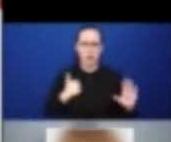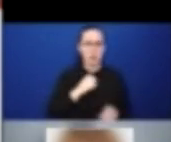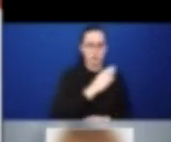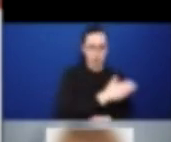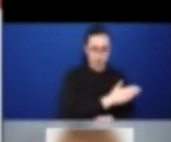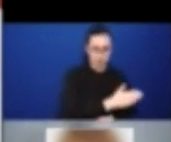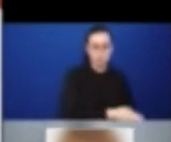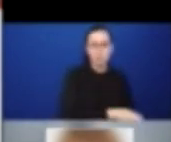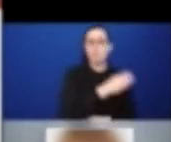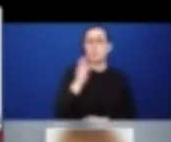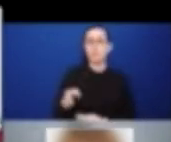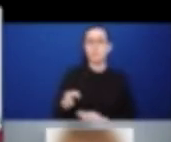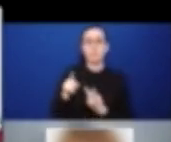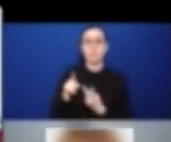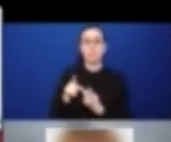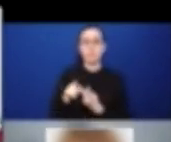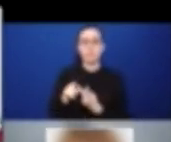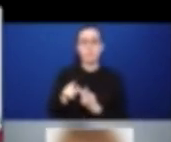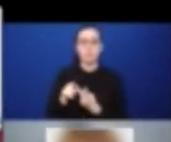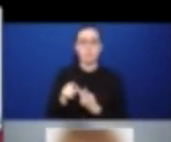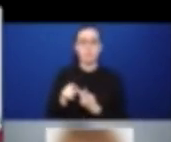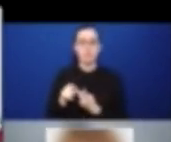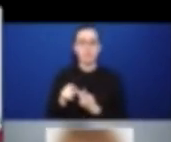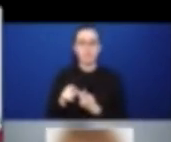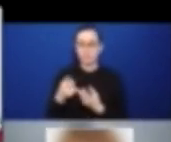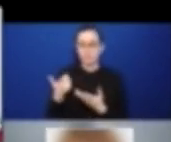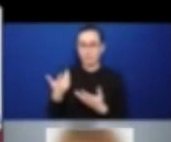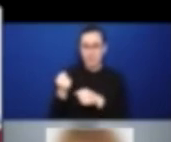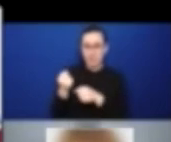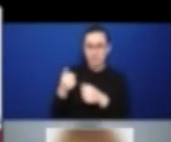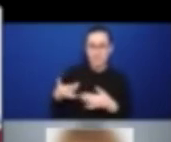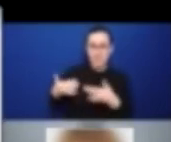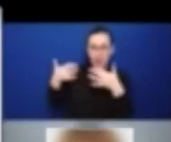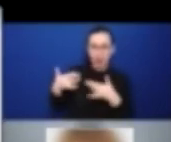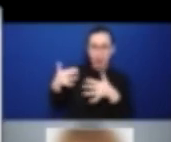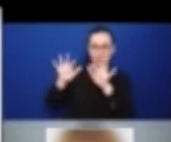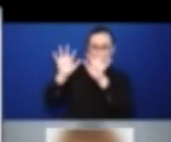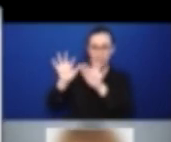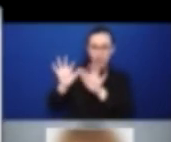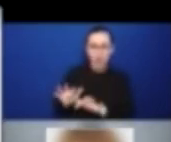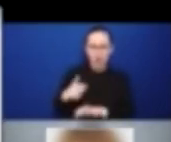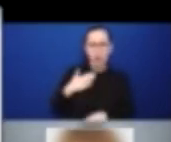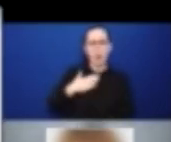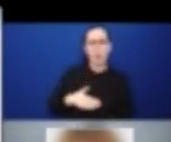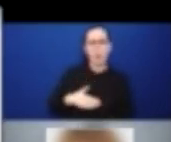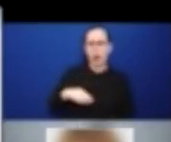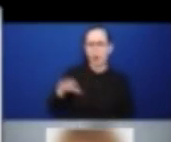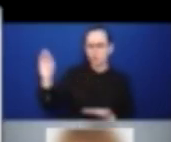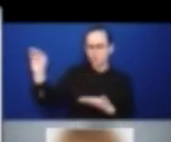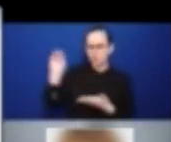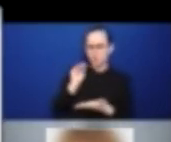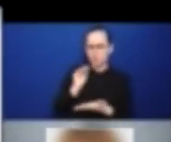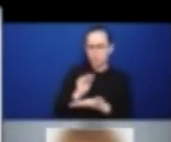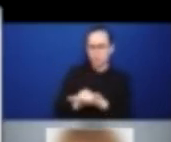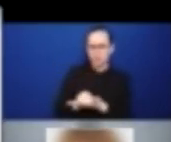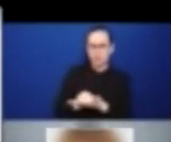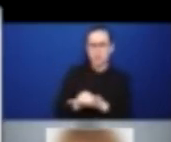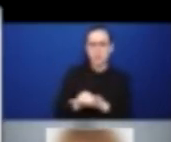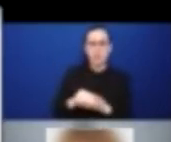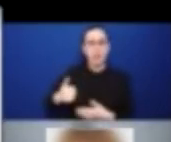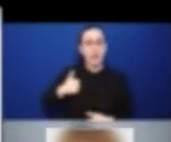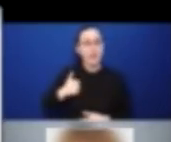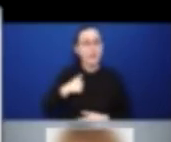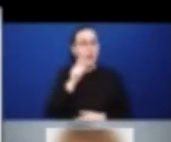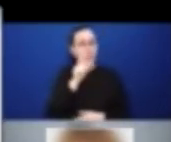would like to highlight the experiences of Canadians with disabilities and meet their data needs.